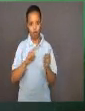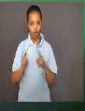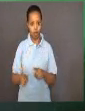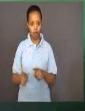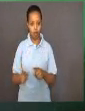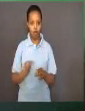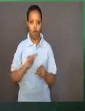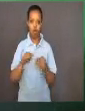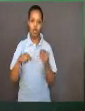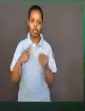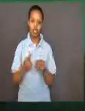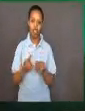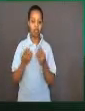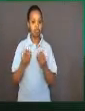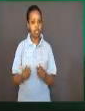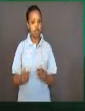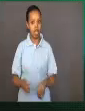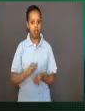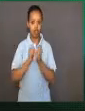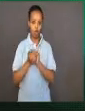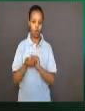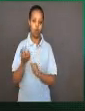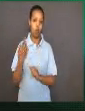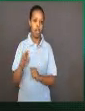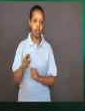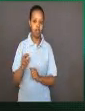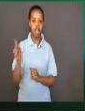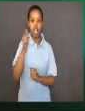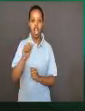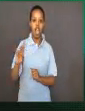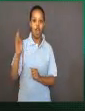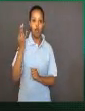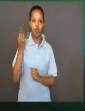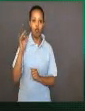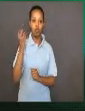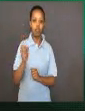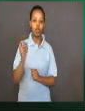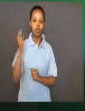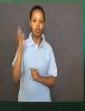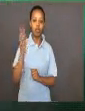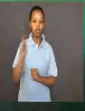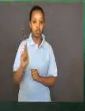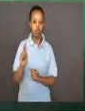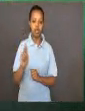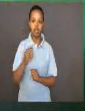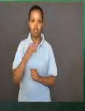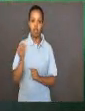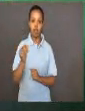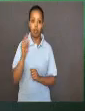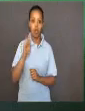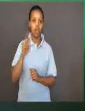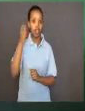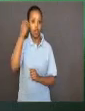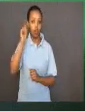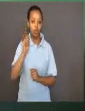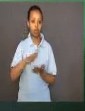definition of evolution and we talked about two theories on the